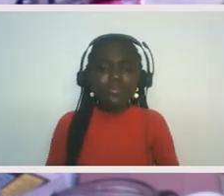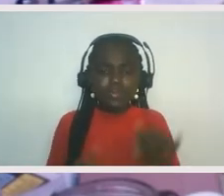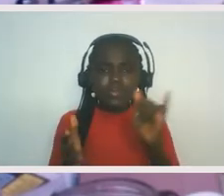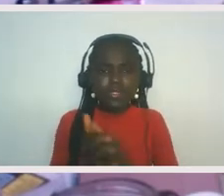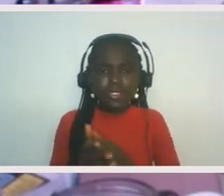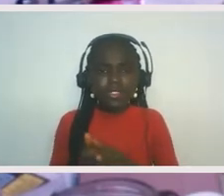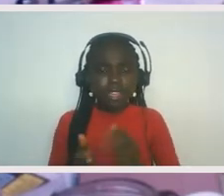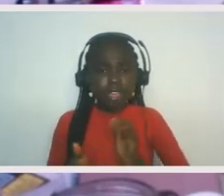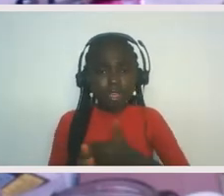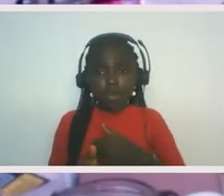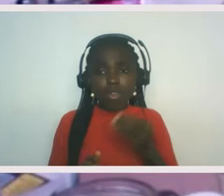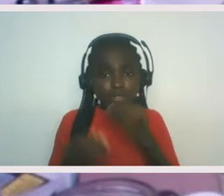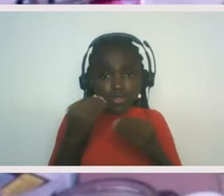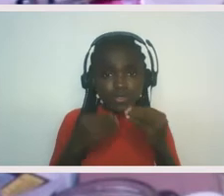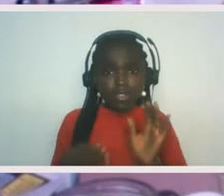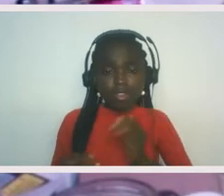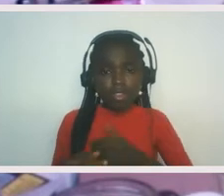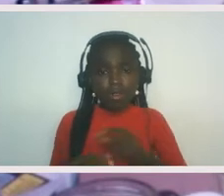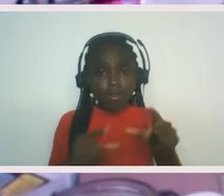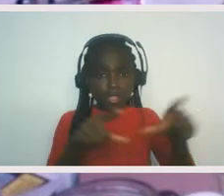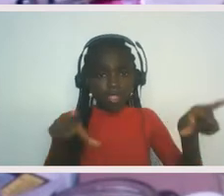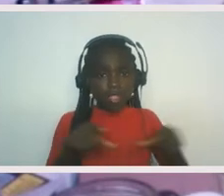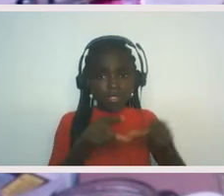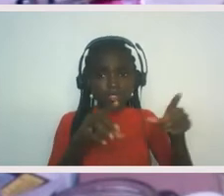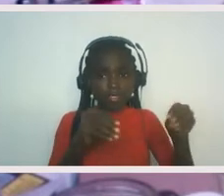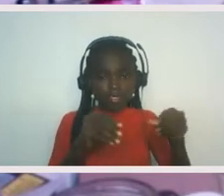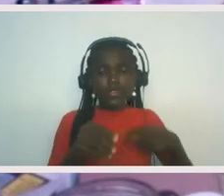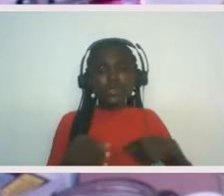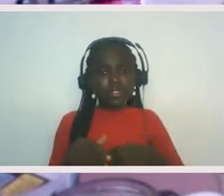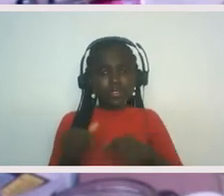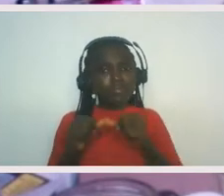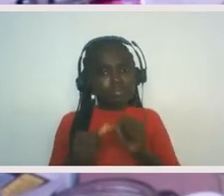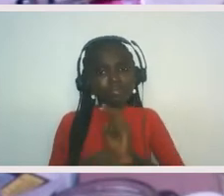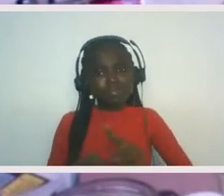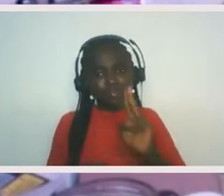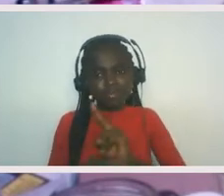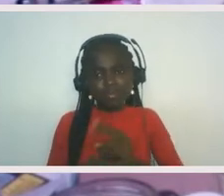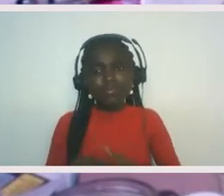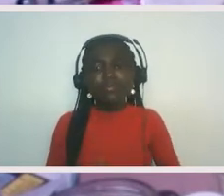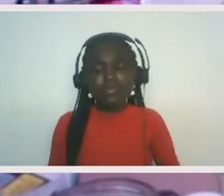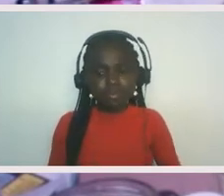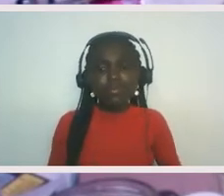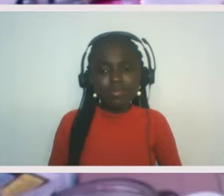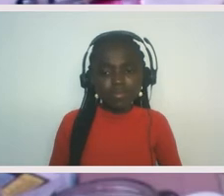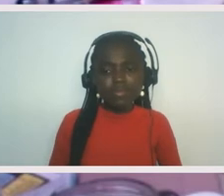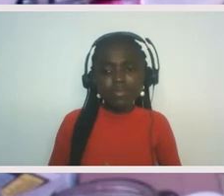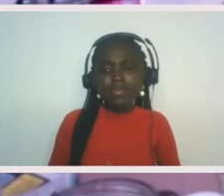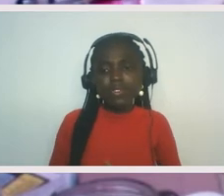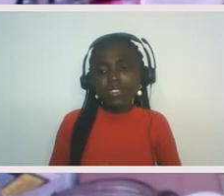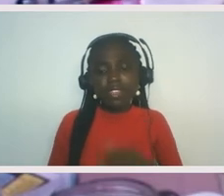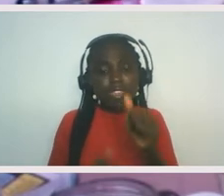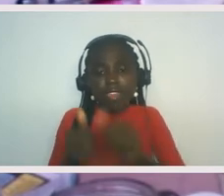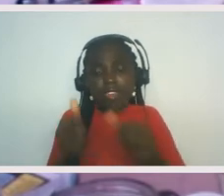food, our land, everything in a way that makes sure that everybody is fed, that everybody is living